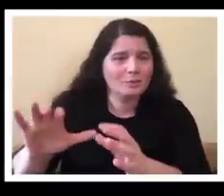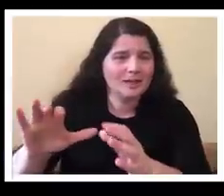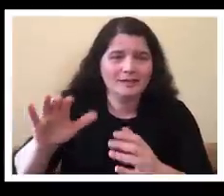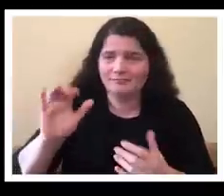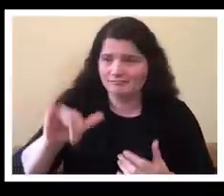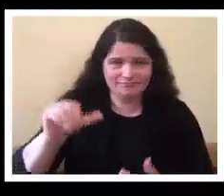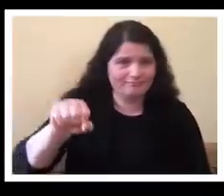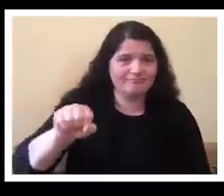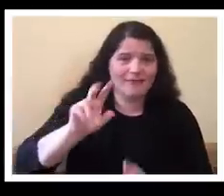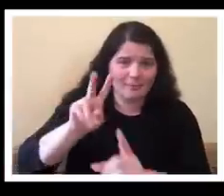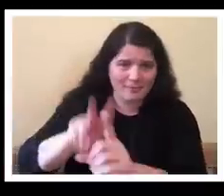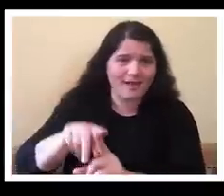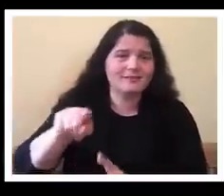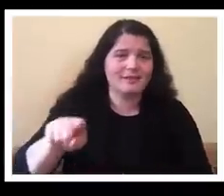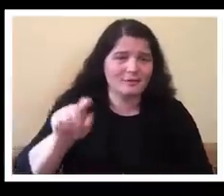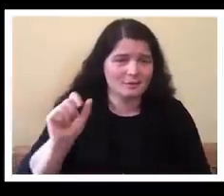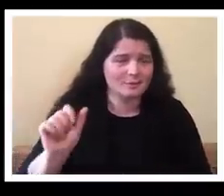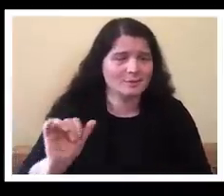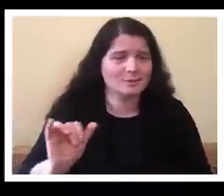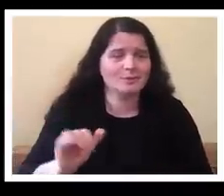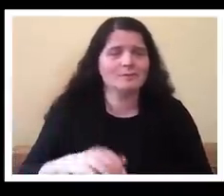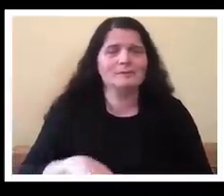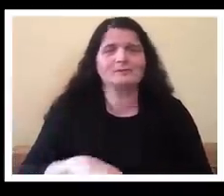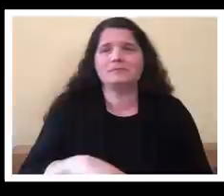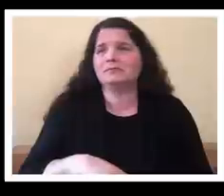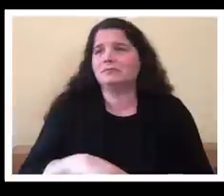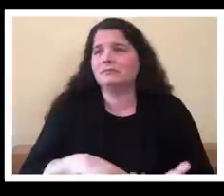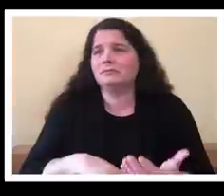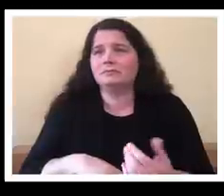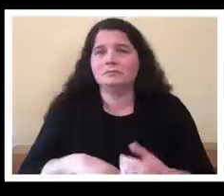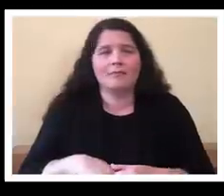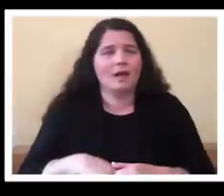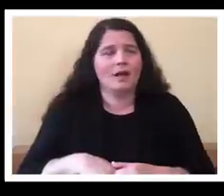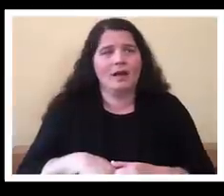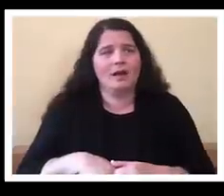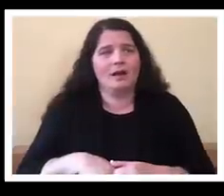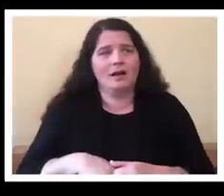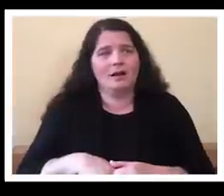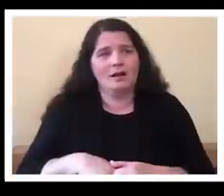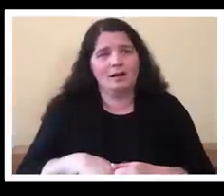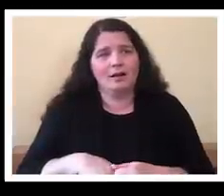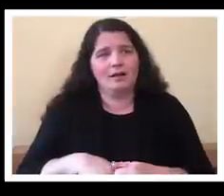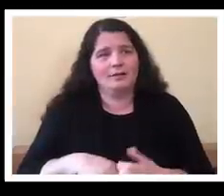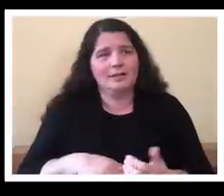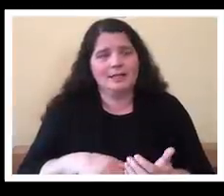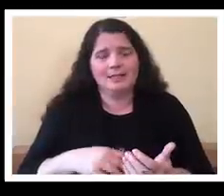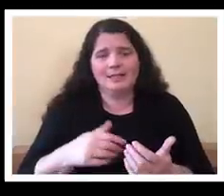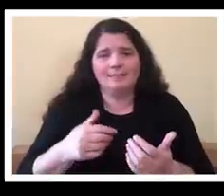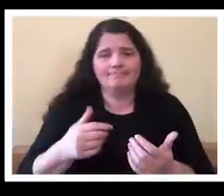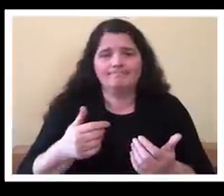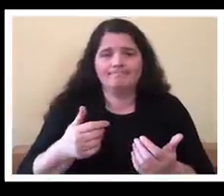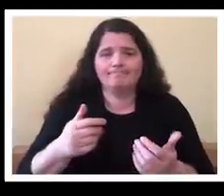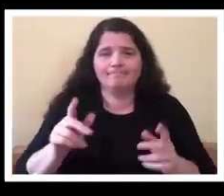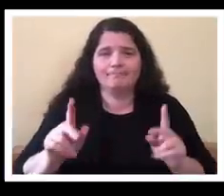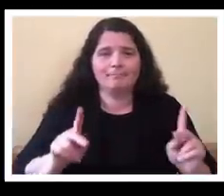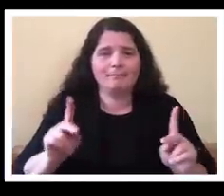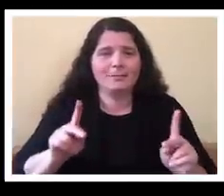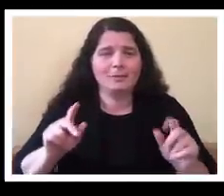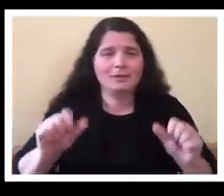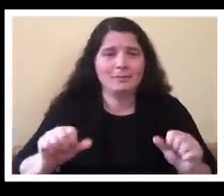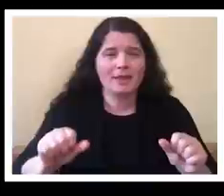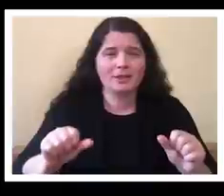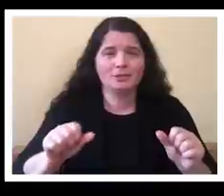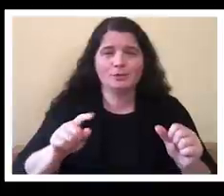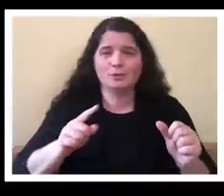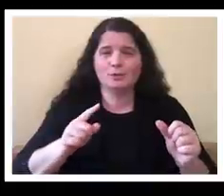about, you know, our ability to, you know, have care and compassion